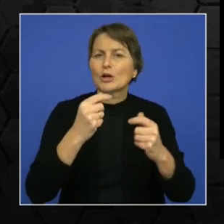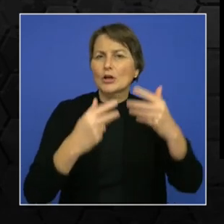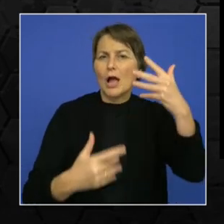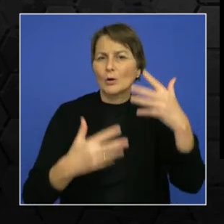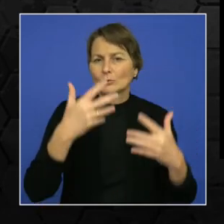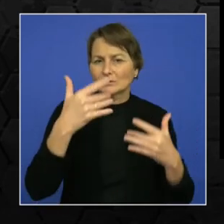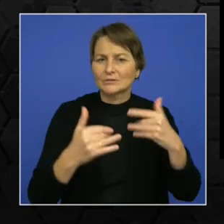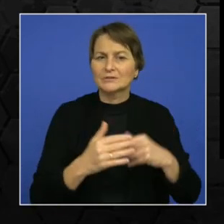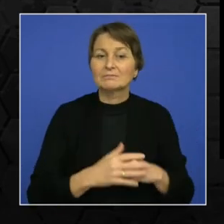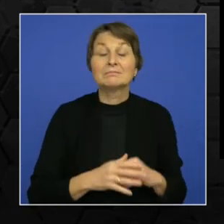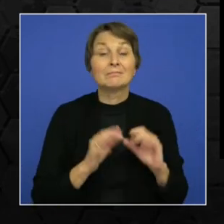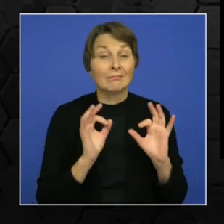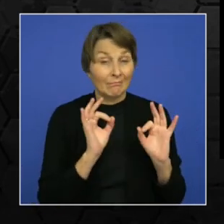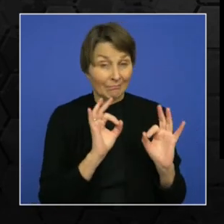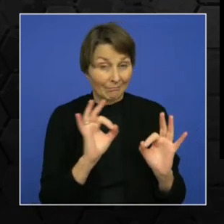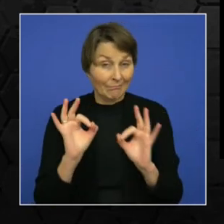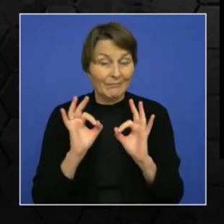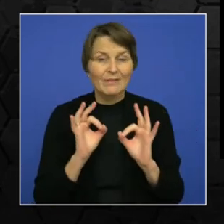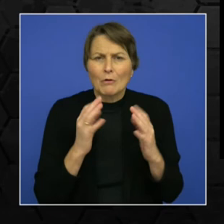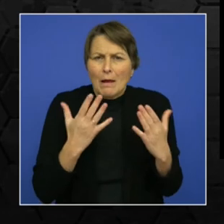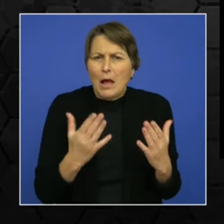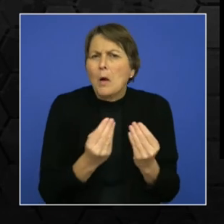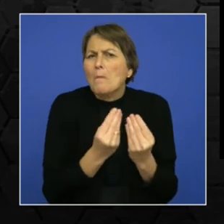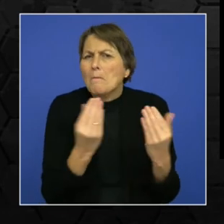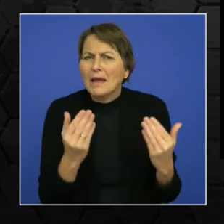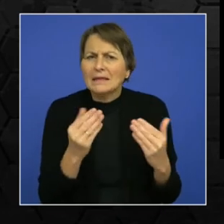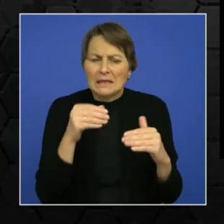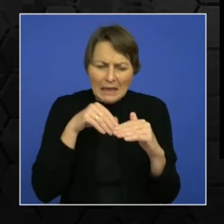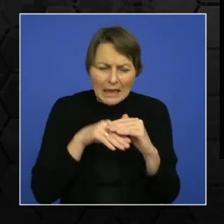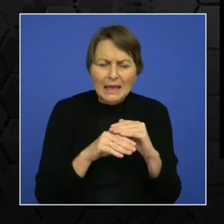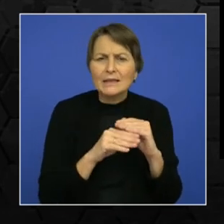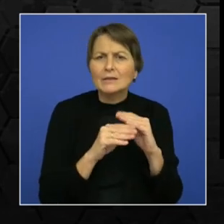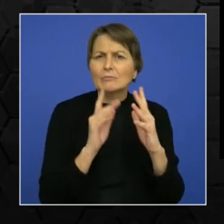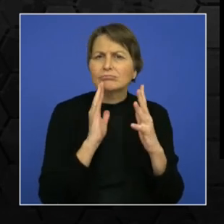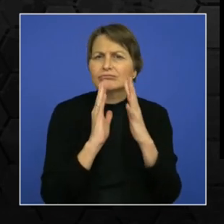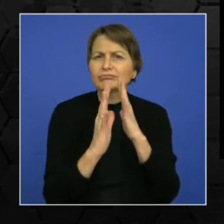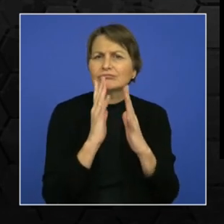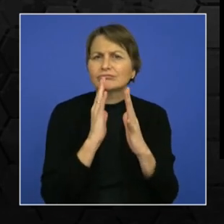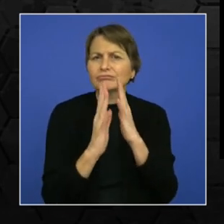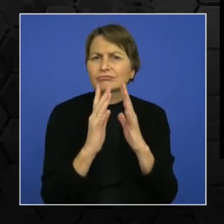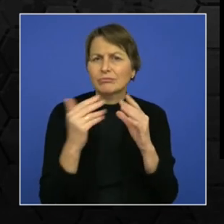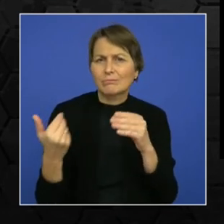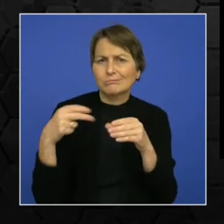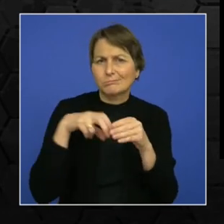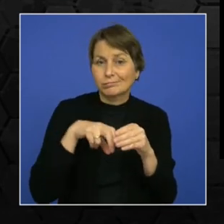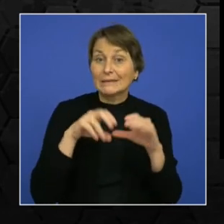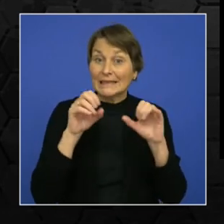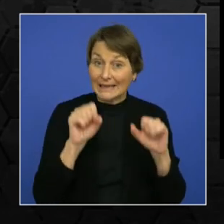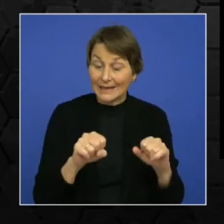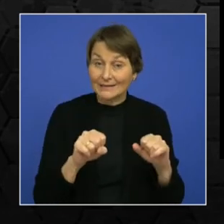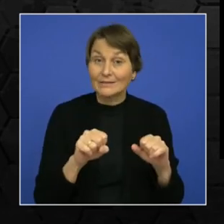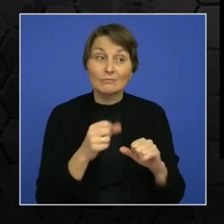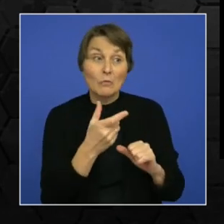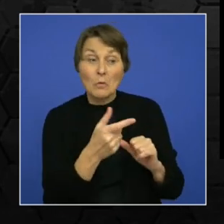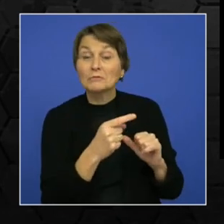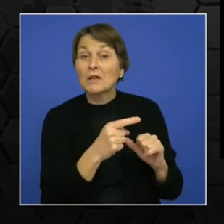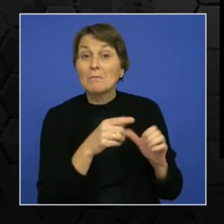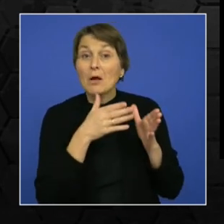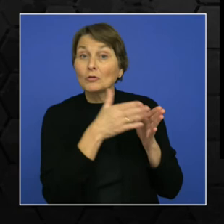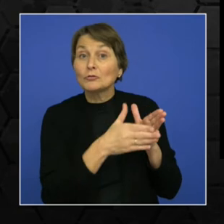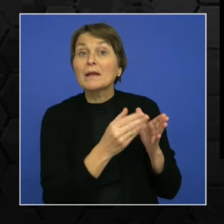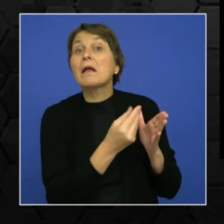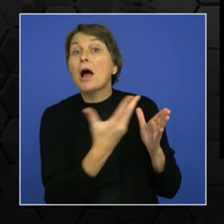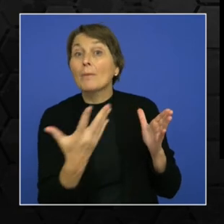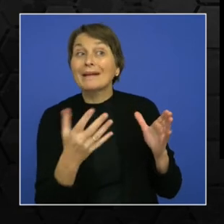significance of the present capacity as to what as to what is the present capacity of the train and as to how much should